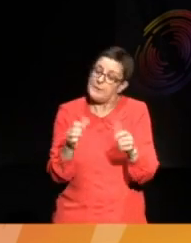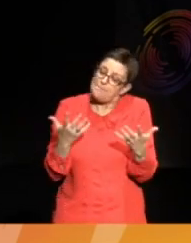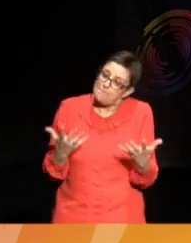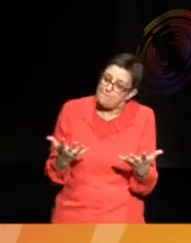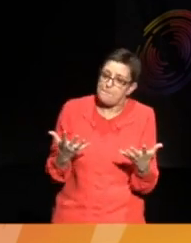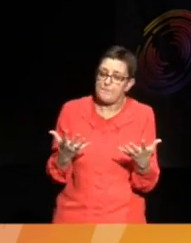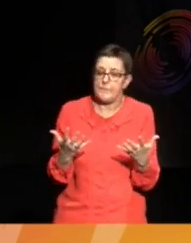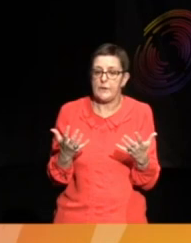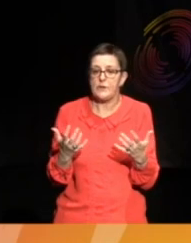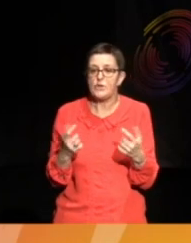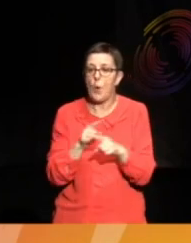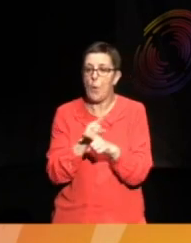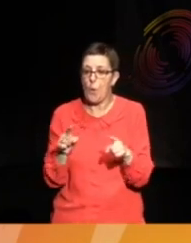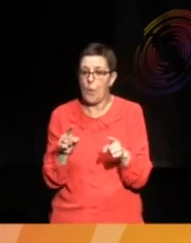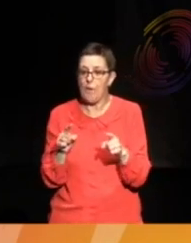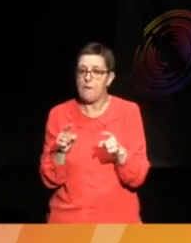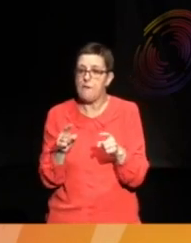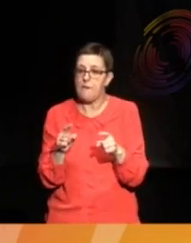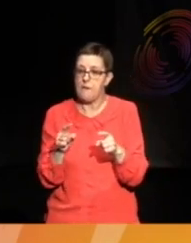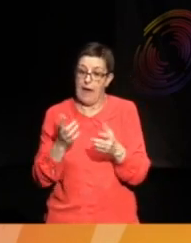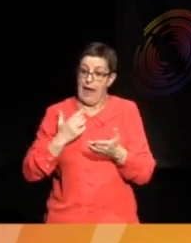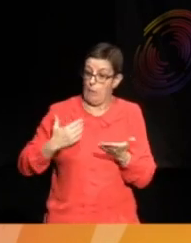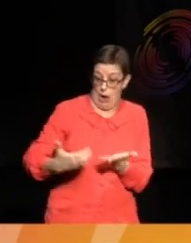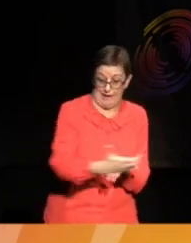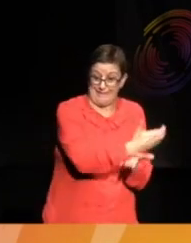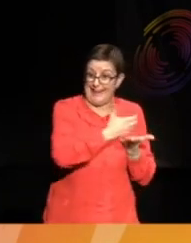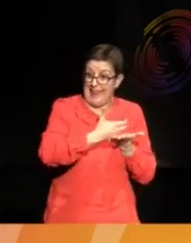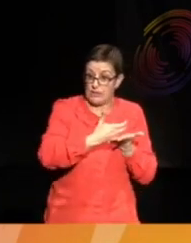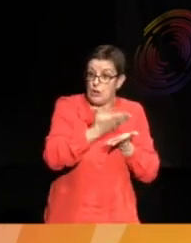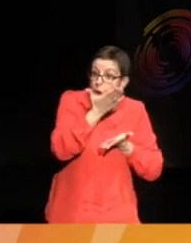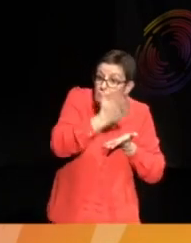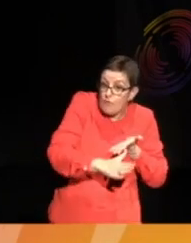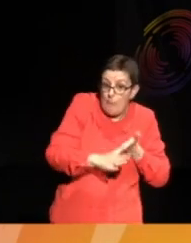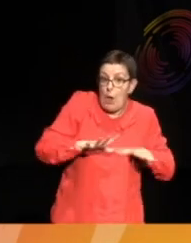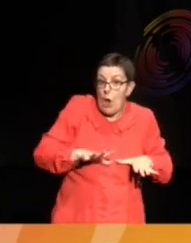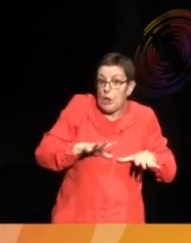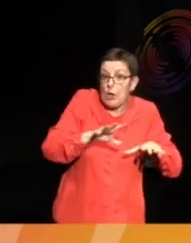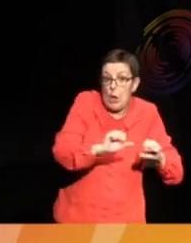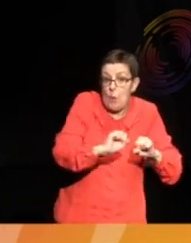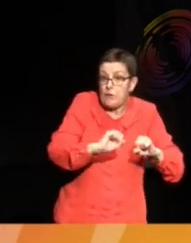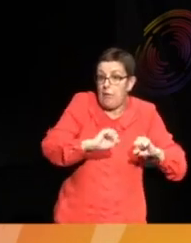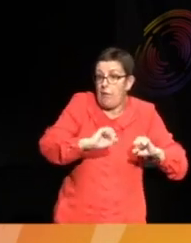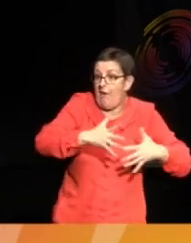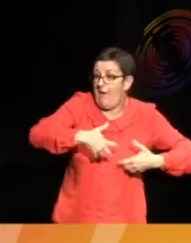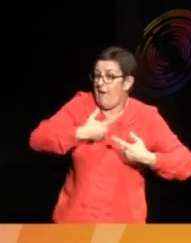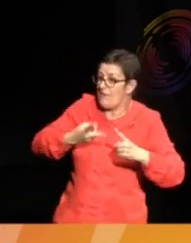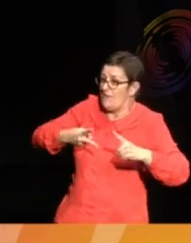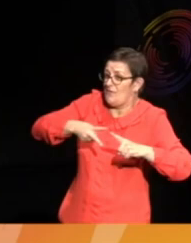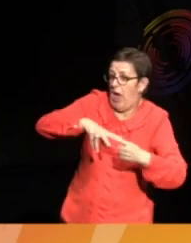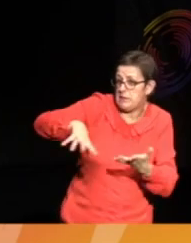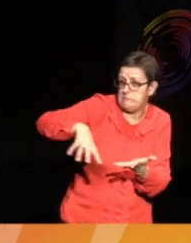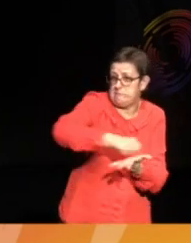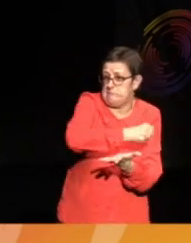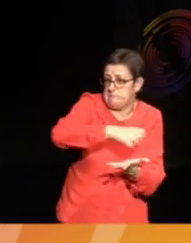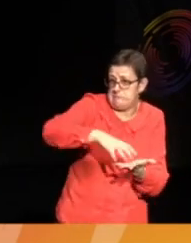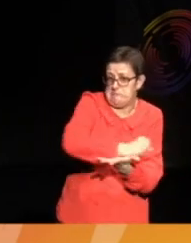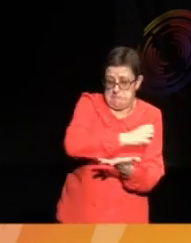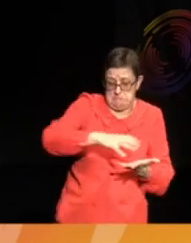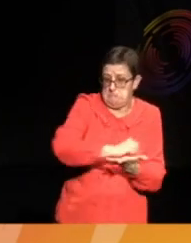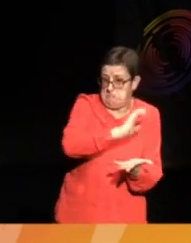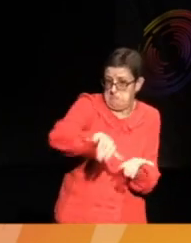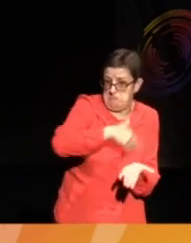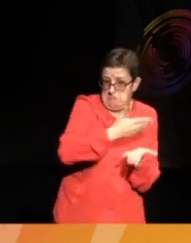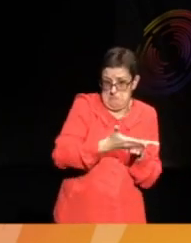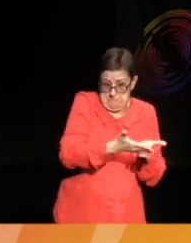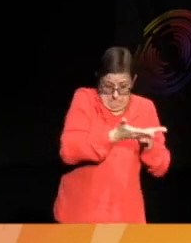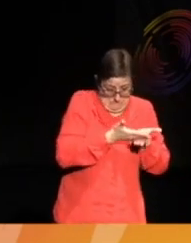are the collections which we have in our museum as a result of colonial violence. So, I mean, I think last